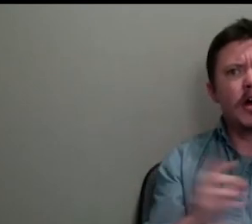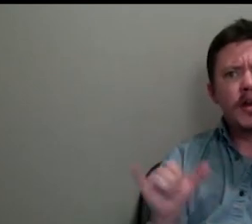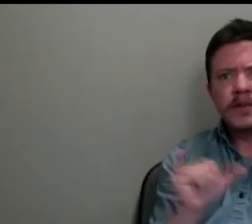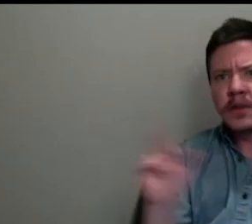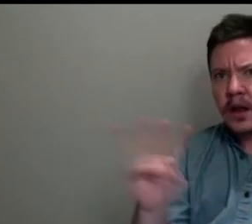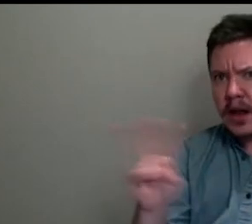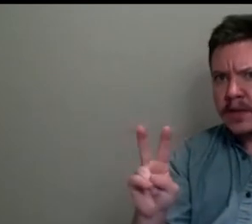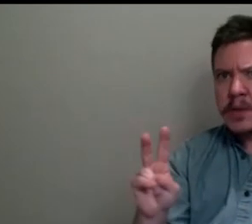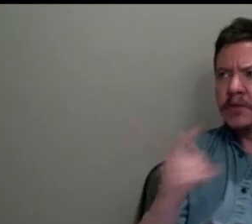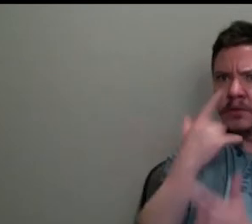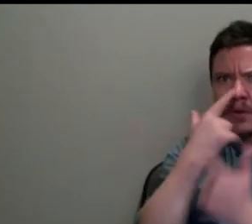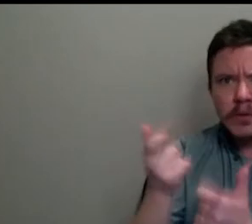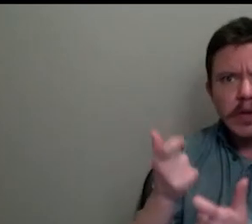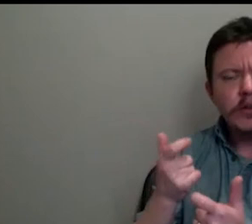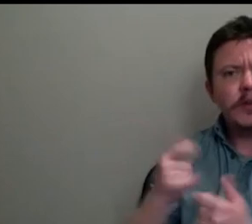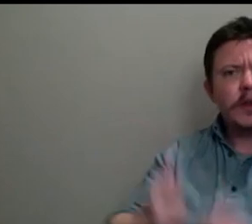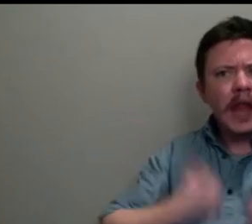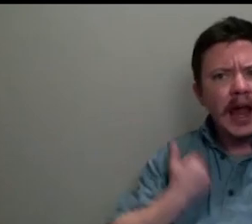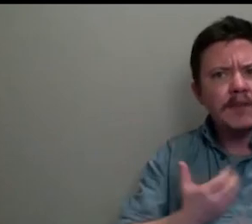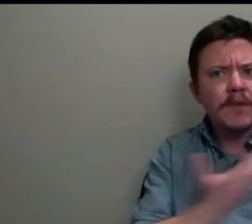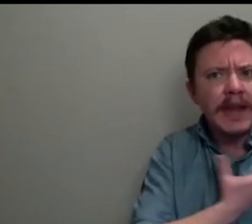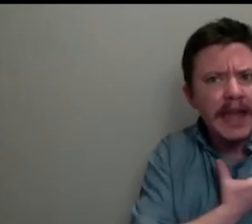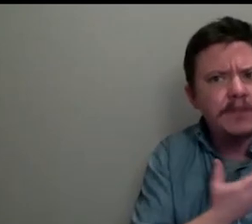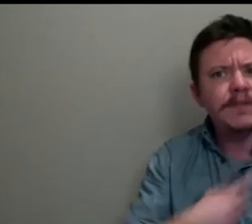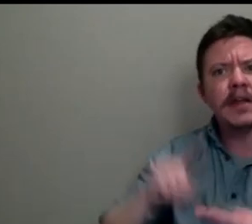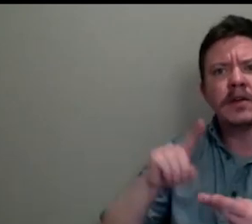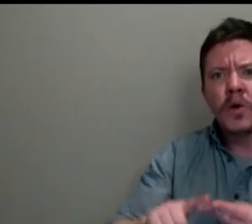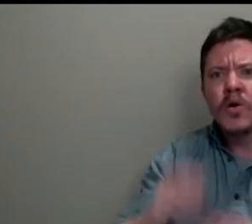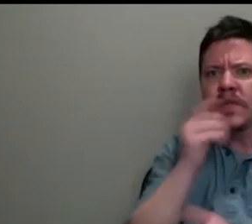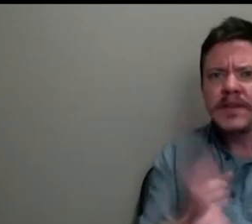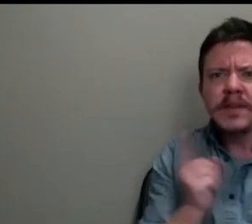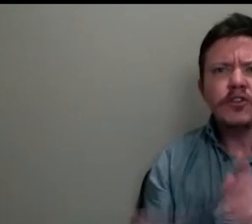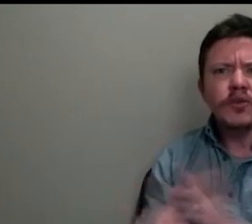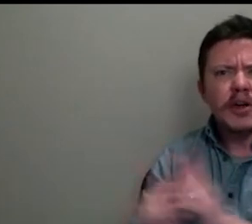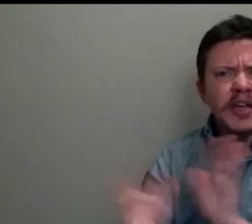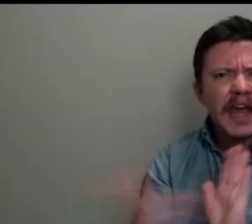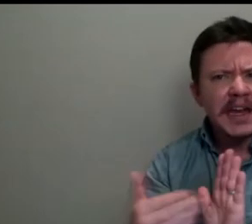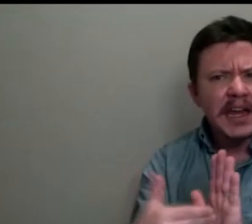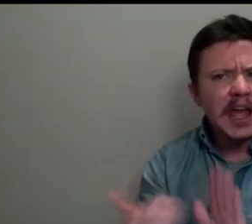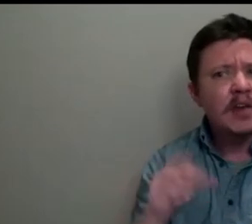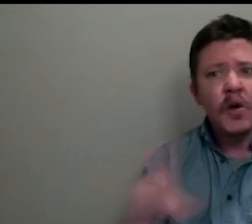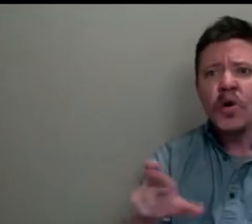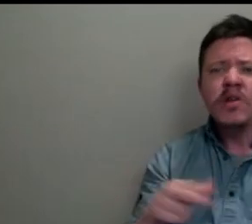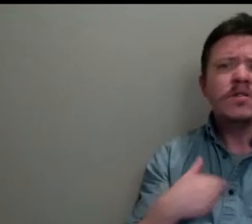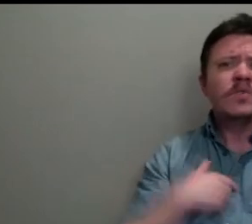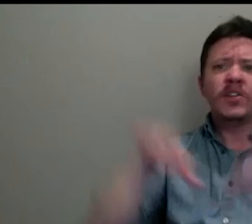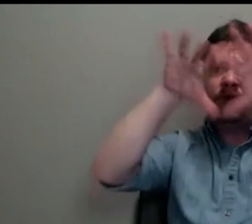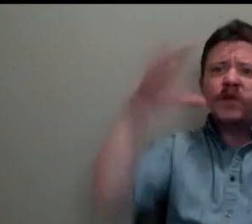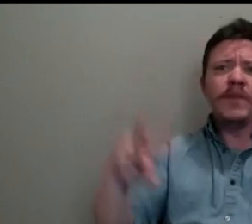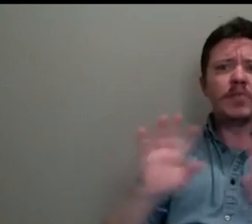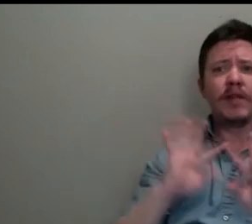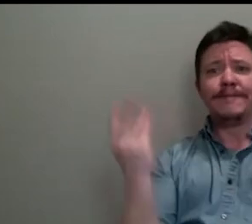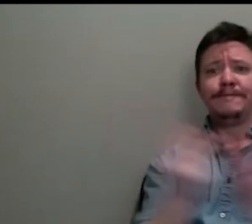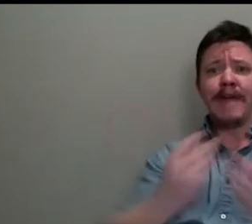of an infant? Or for Annette to appear again and again? Or was that sort of just under the umbrella of family life?